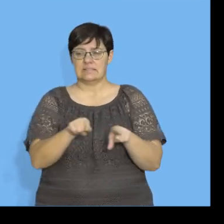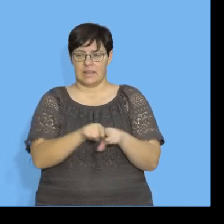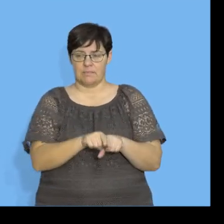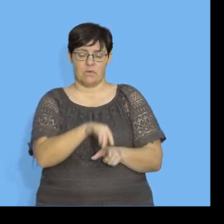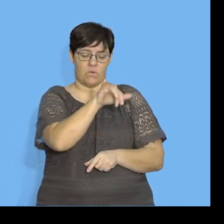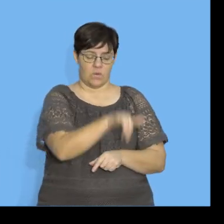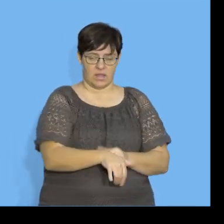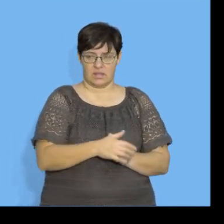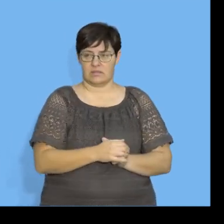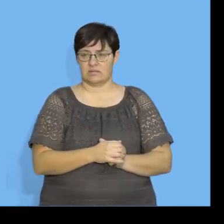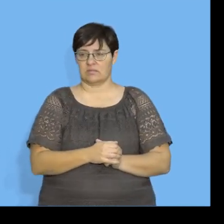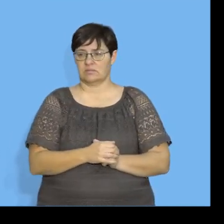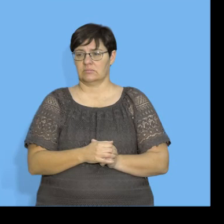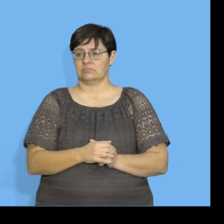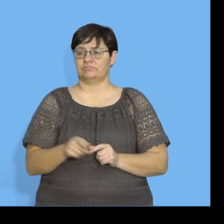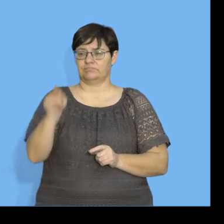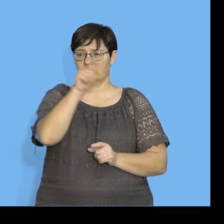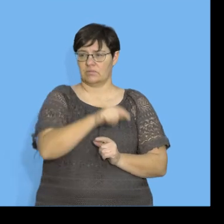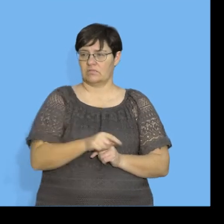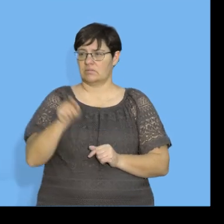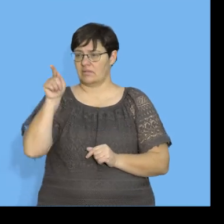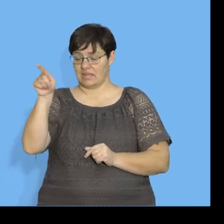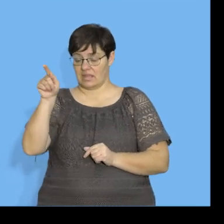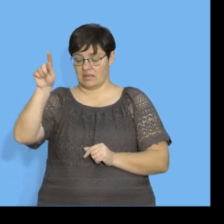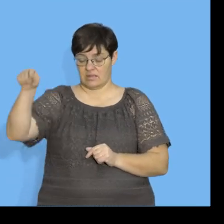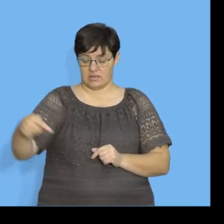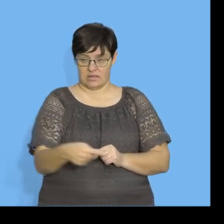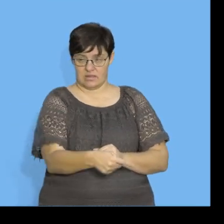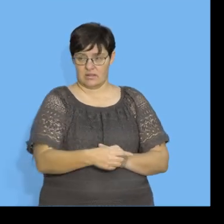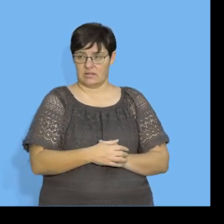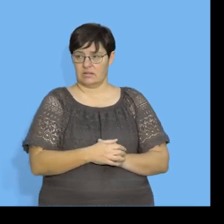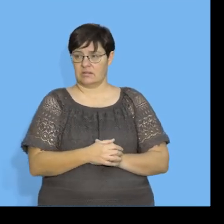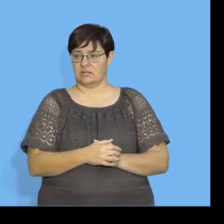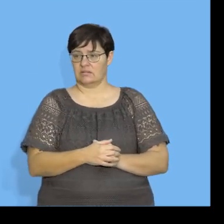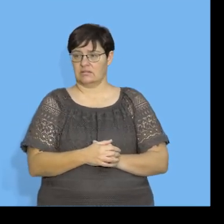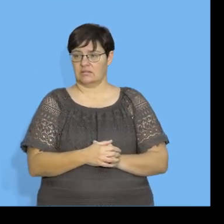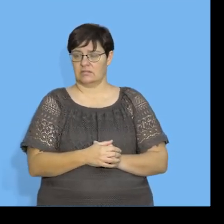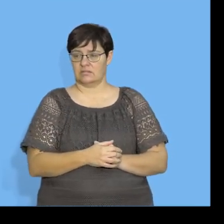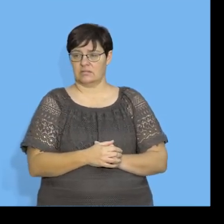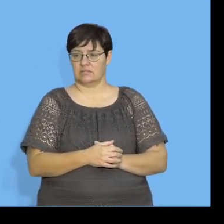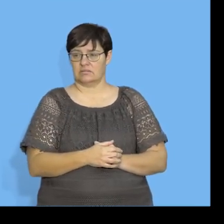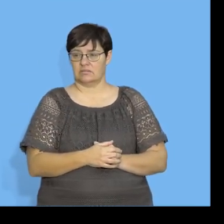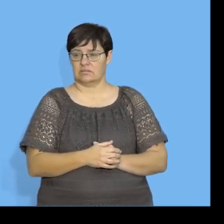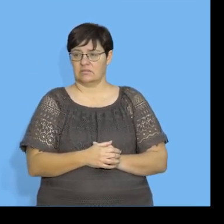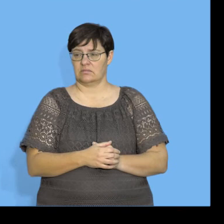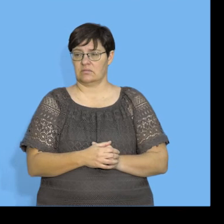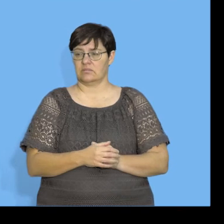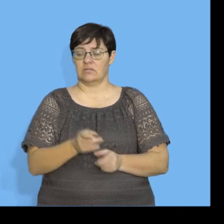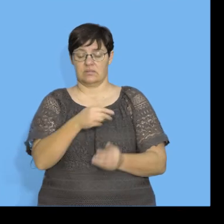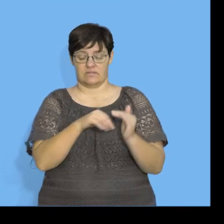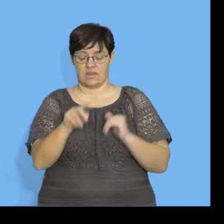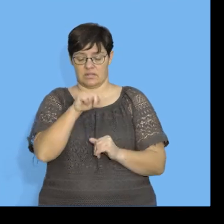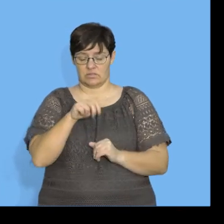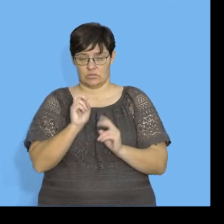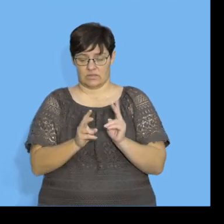We do this similarly with y. The square deviation there, which is that value we